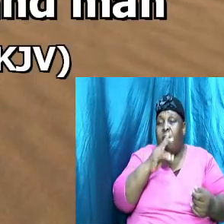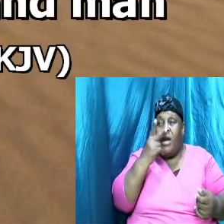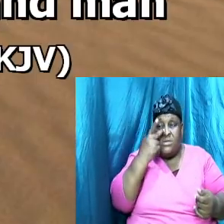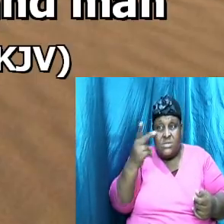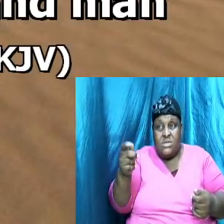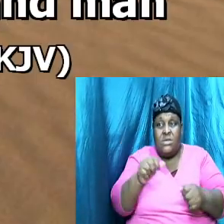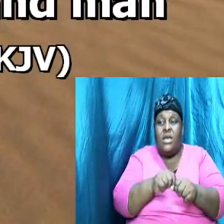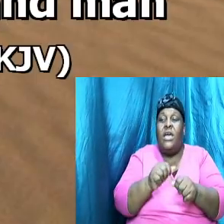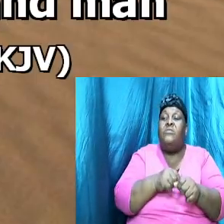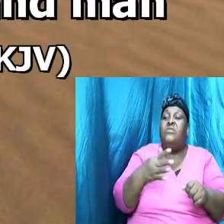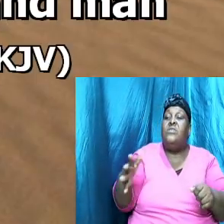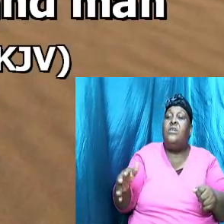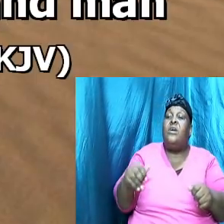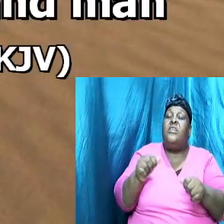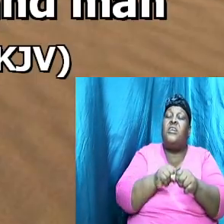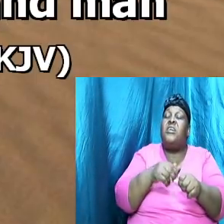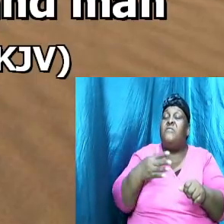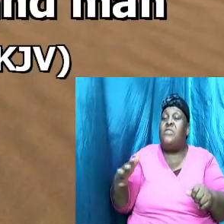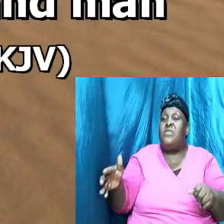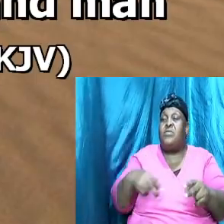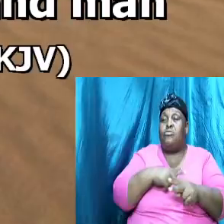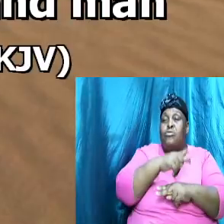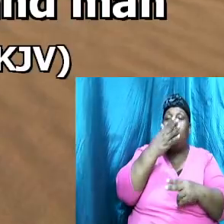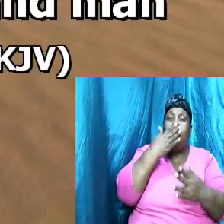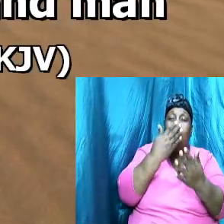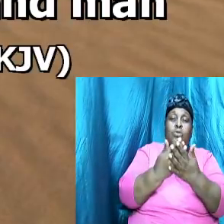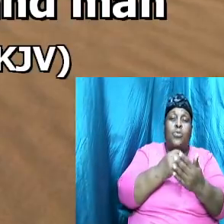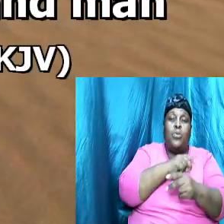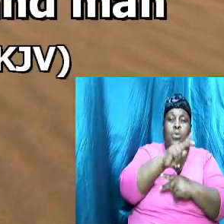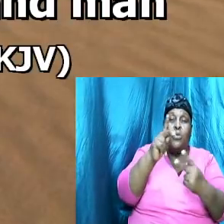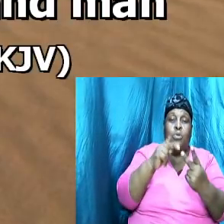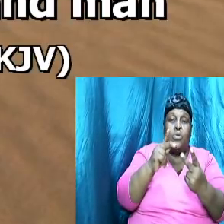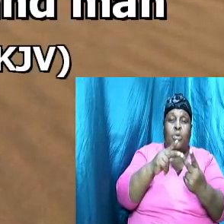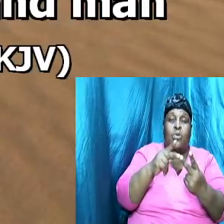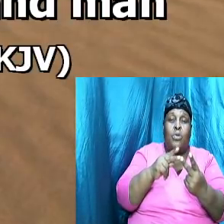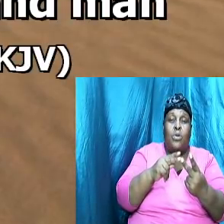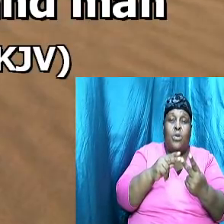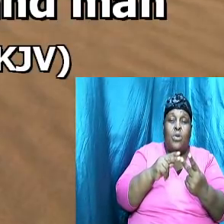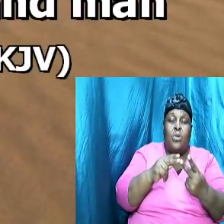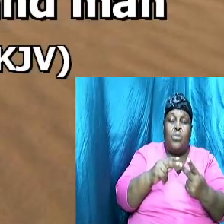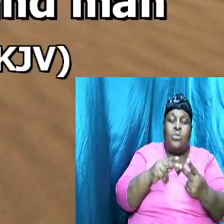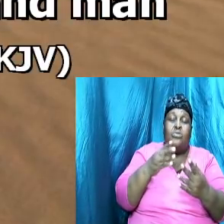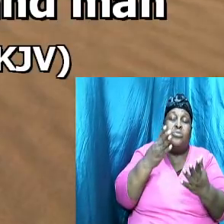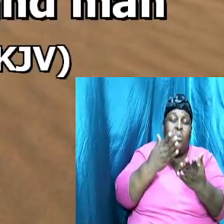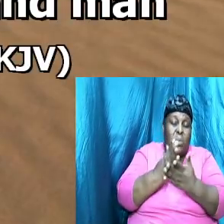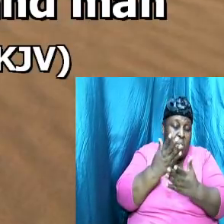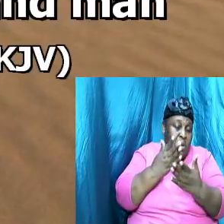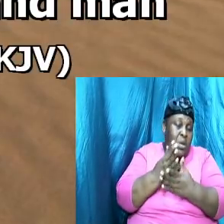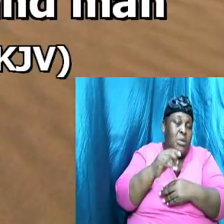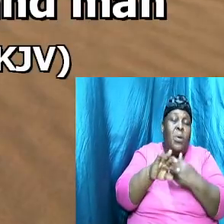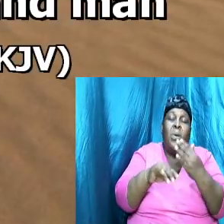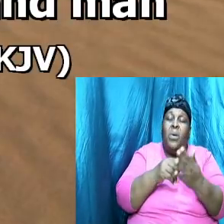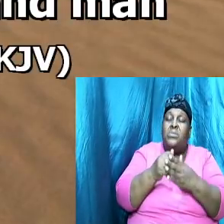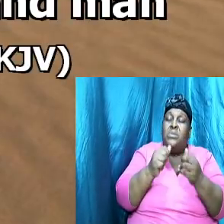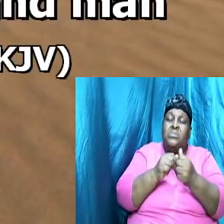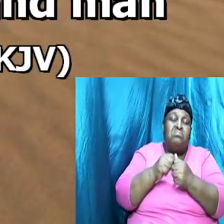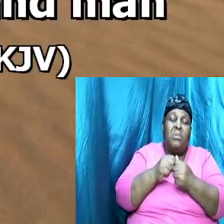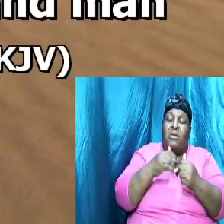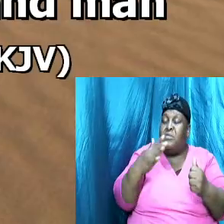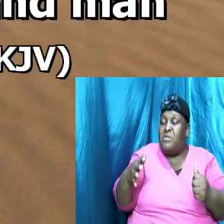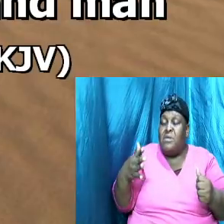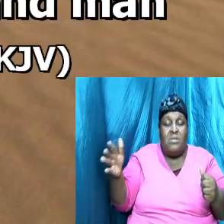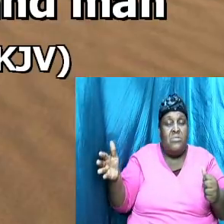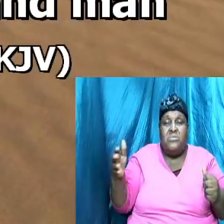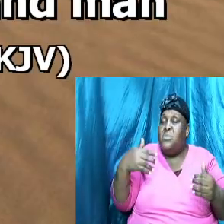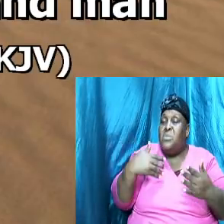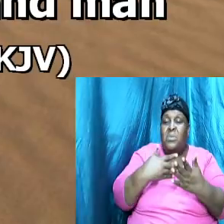everything and everything was good and it was just flowing and it was all together and things were just going